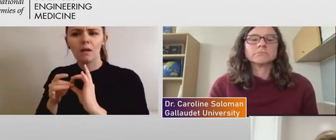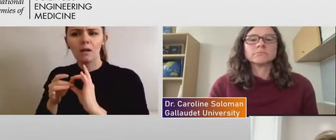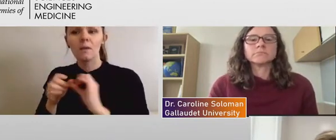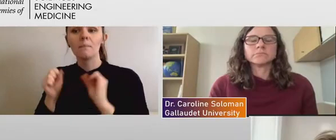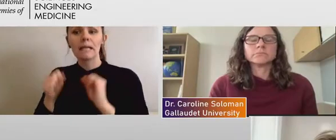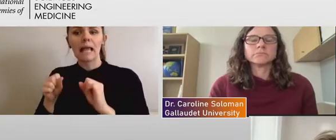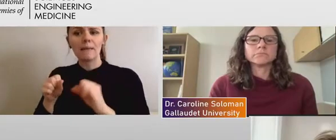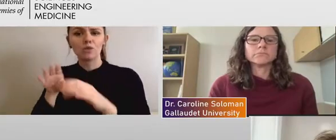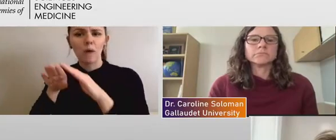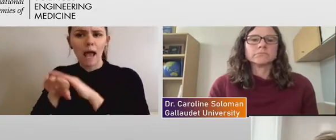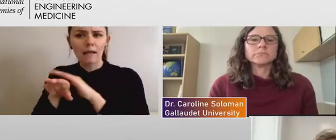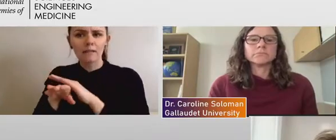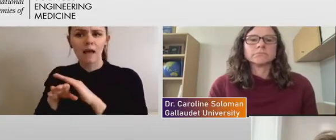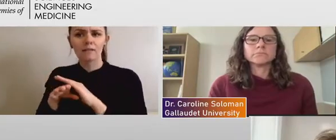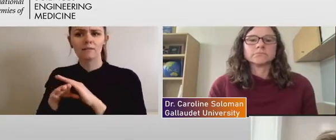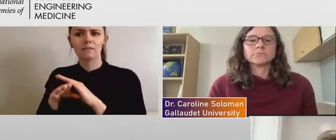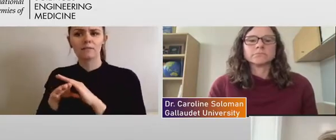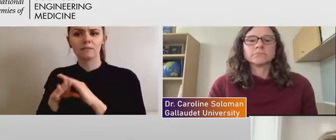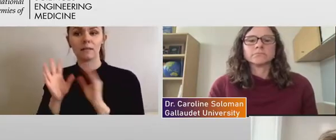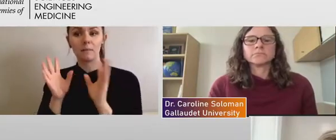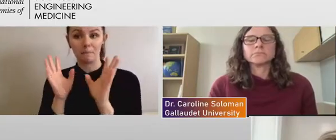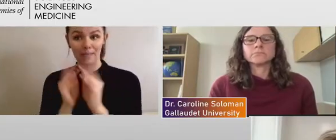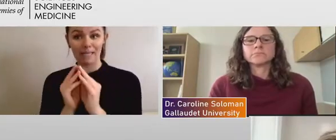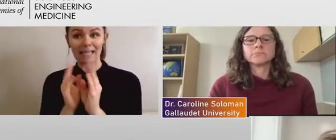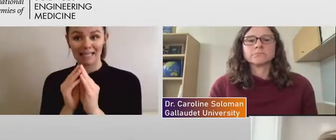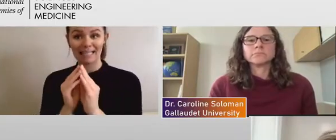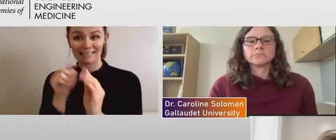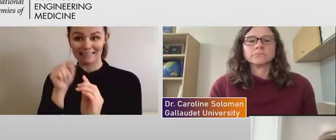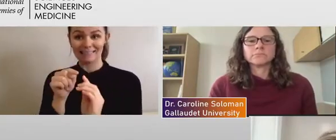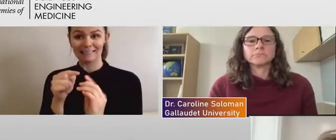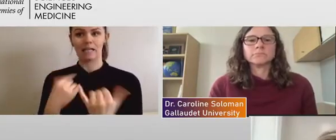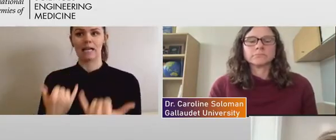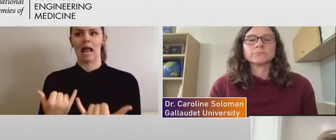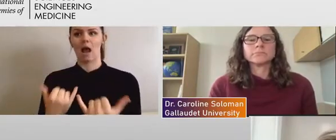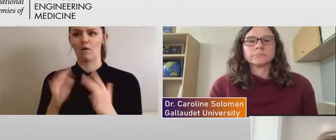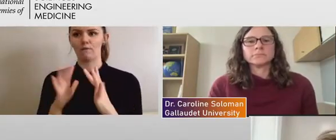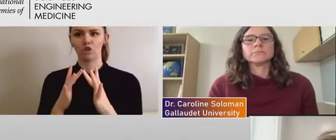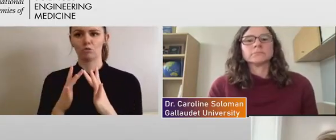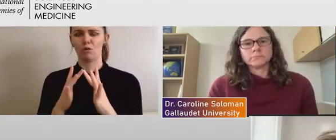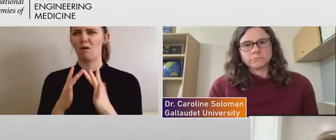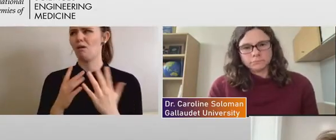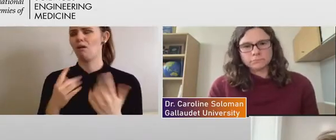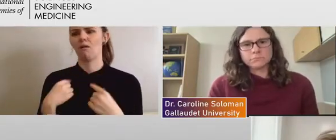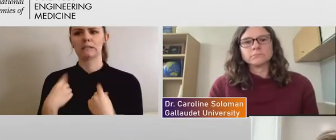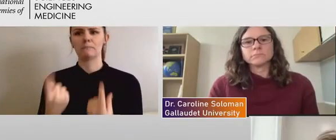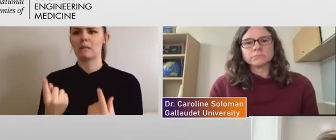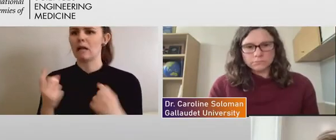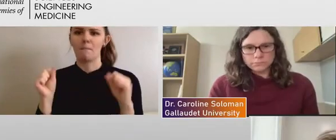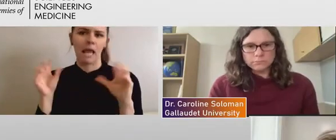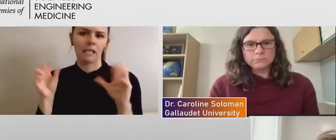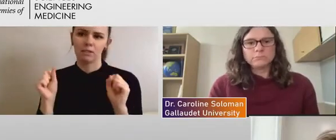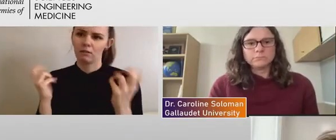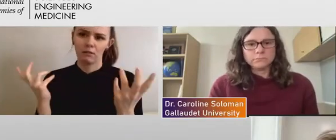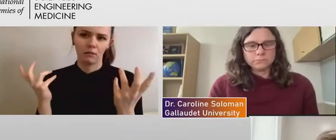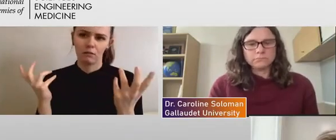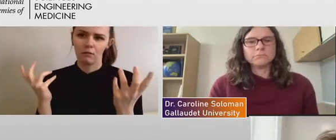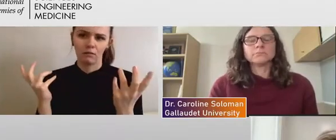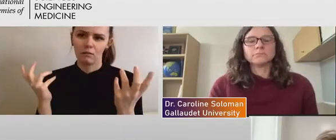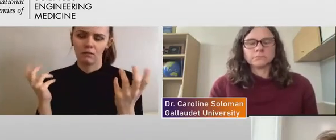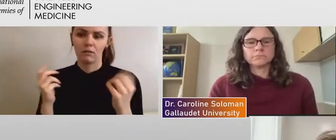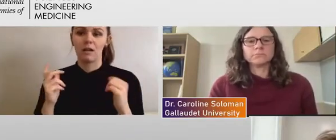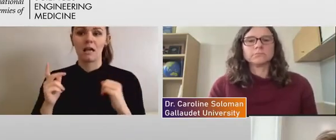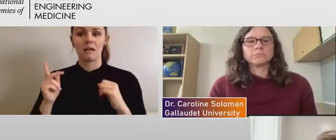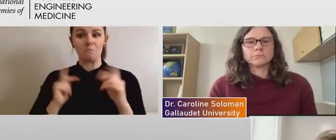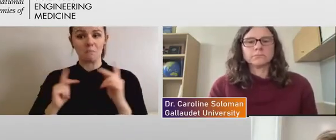things, scientific meetings, uh, virtually, um, has been amazing. Um, and for people who, with